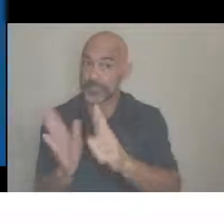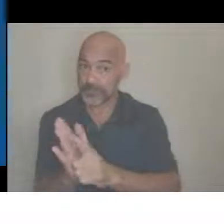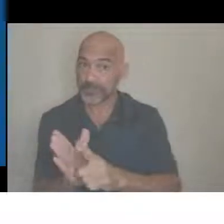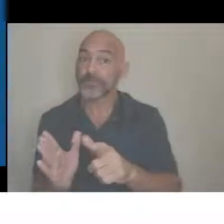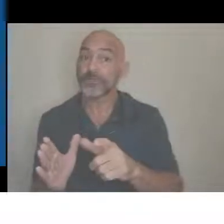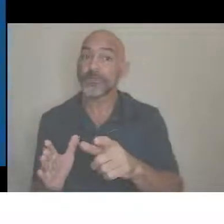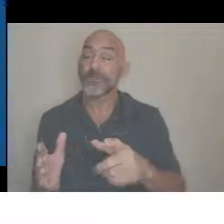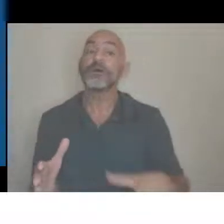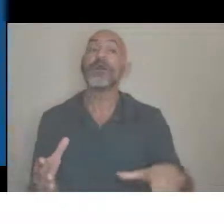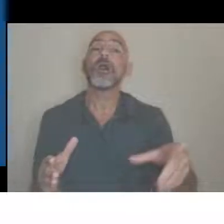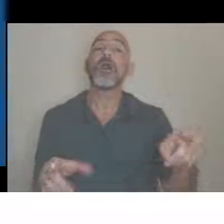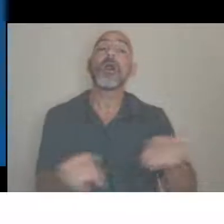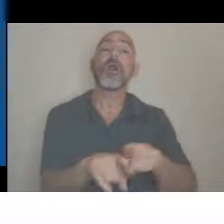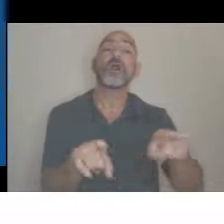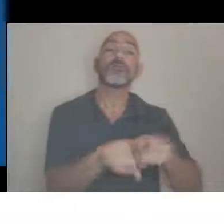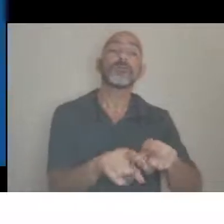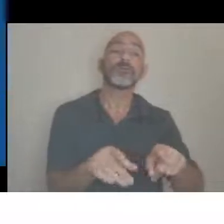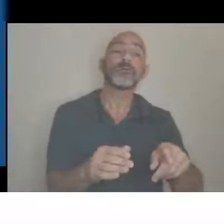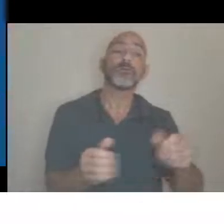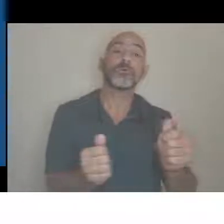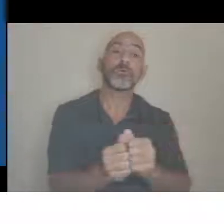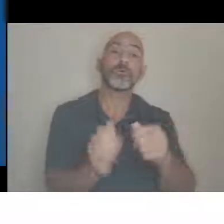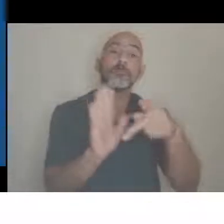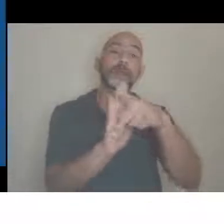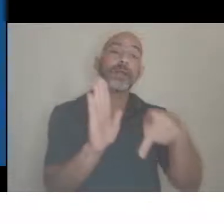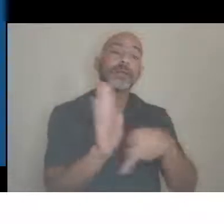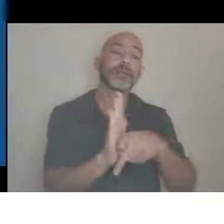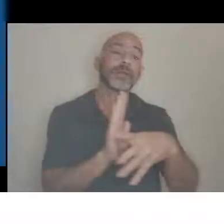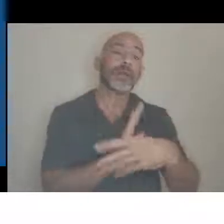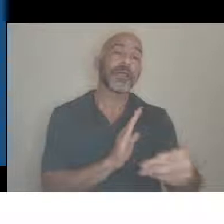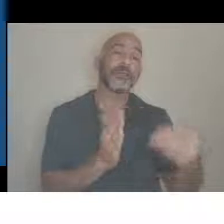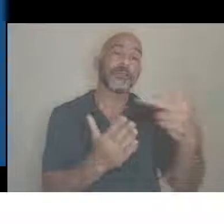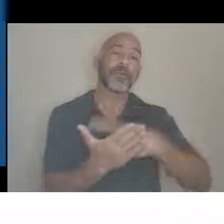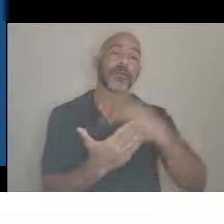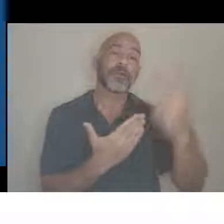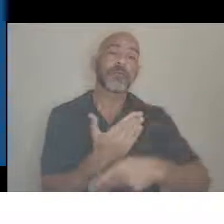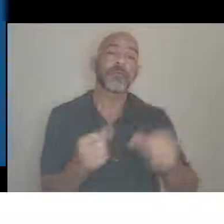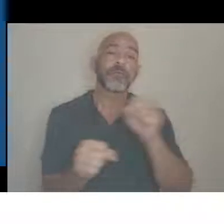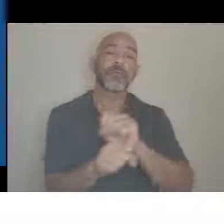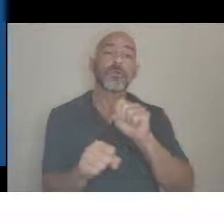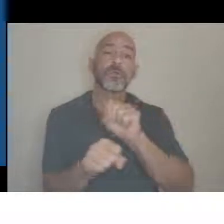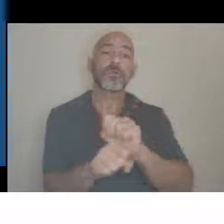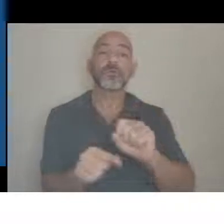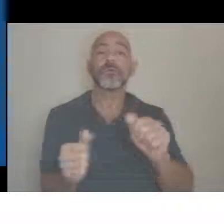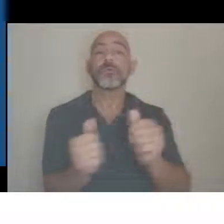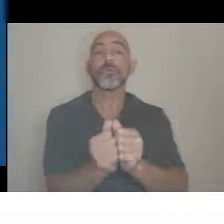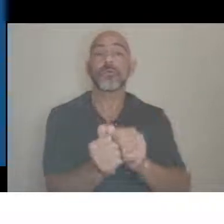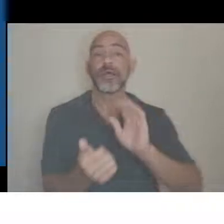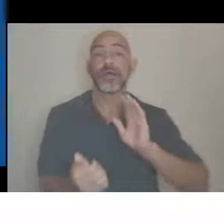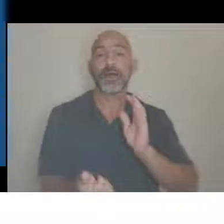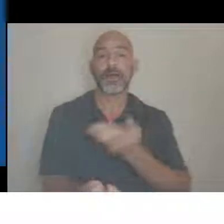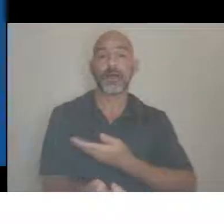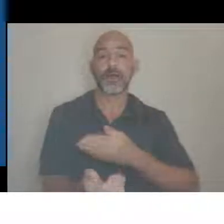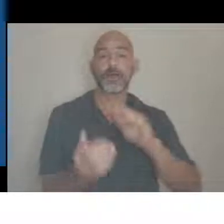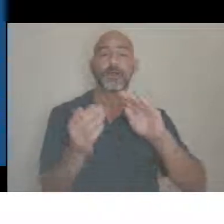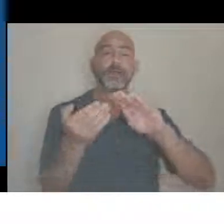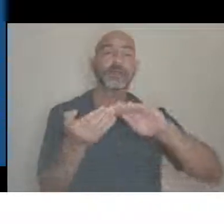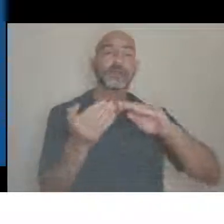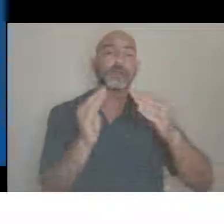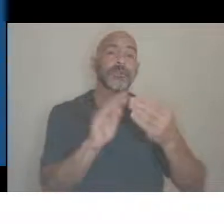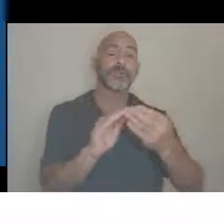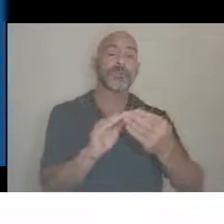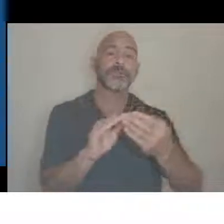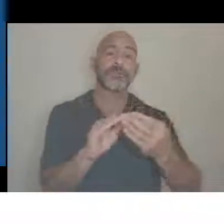working with our community. And there is an organization like ours in every state and territory in the United States.